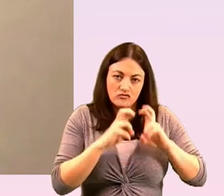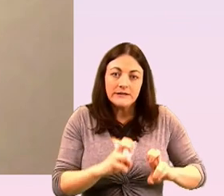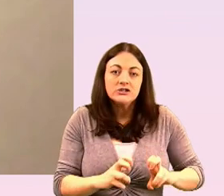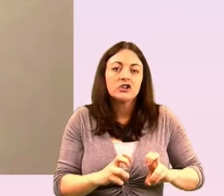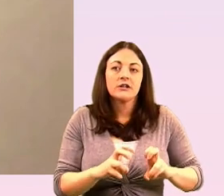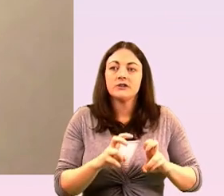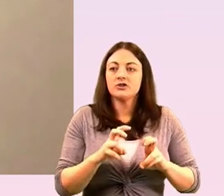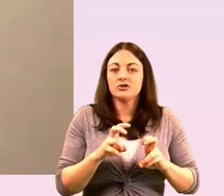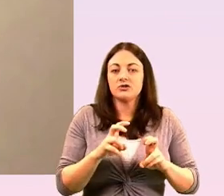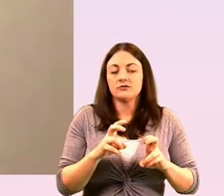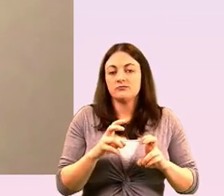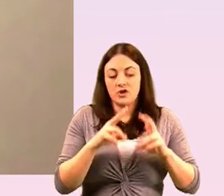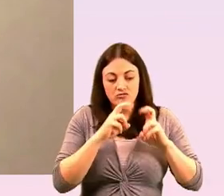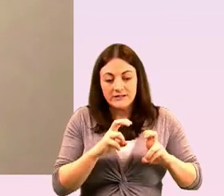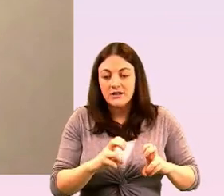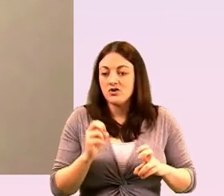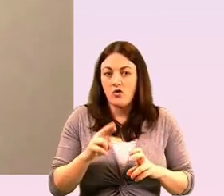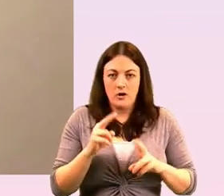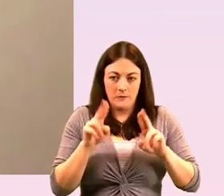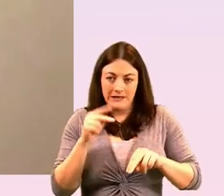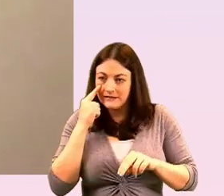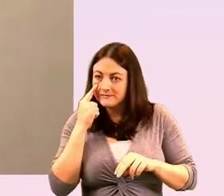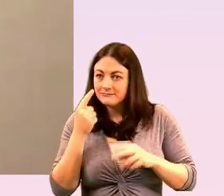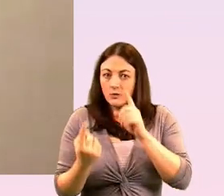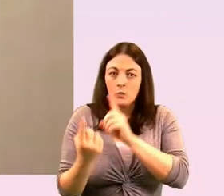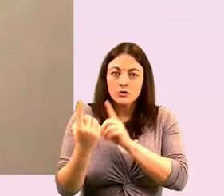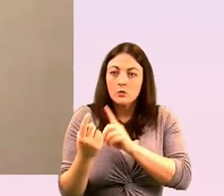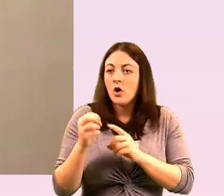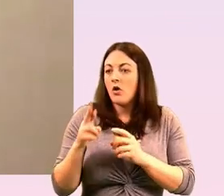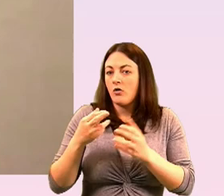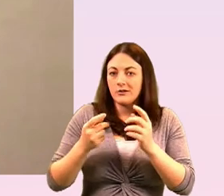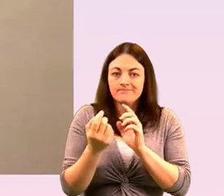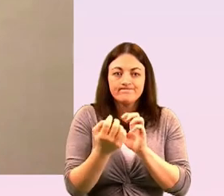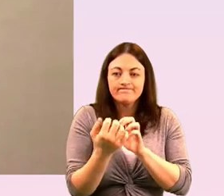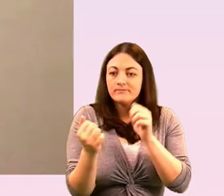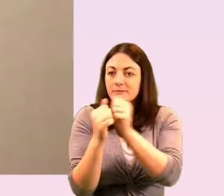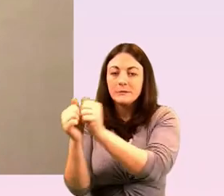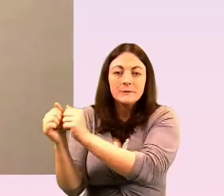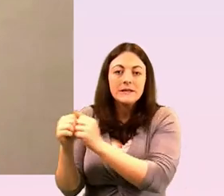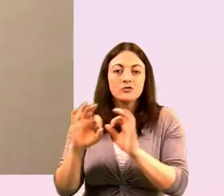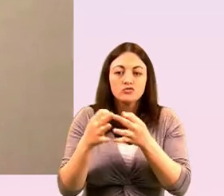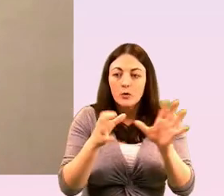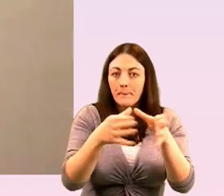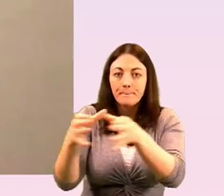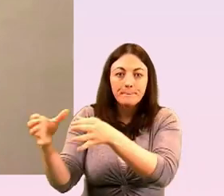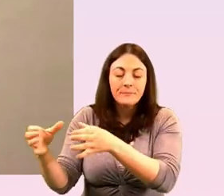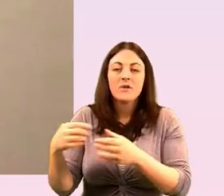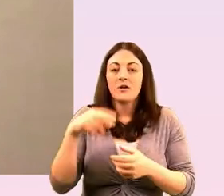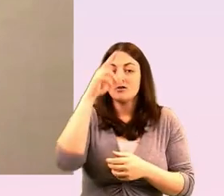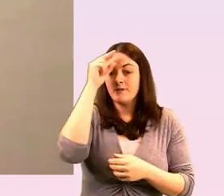vitals vital signs it's done by consultation with the change makers that are here and beyond